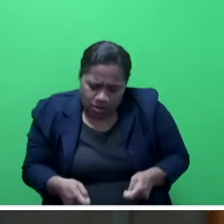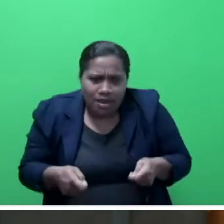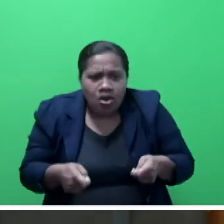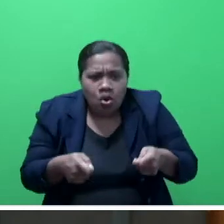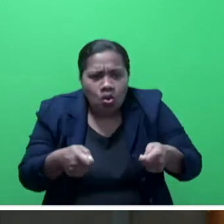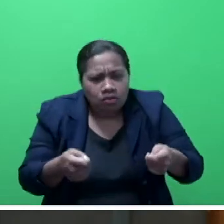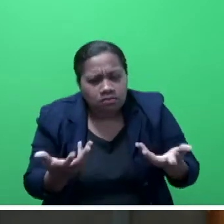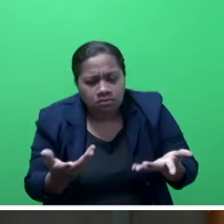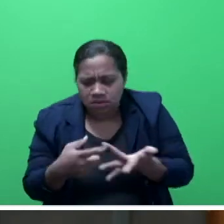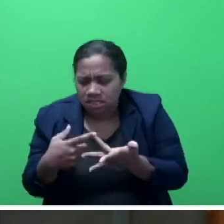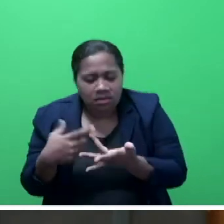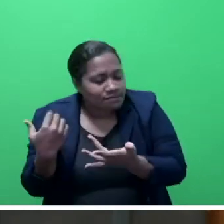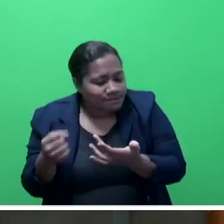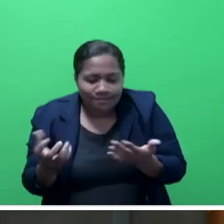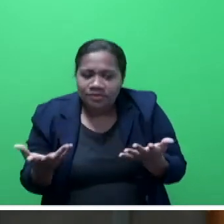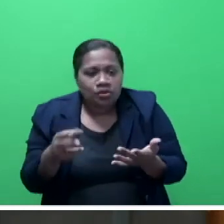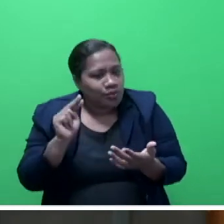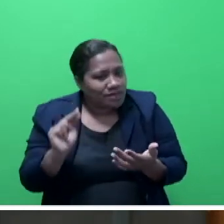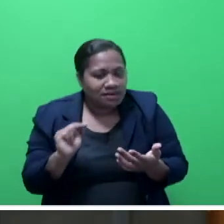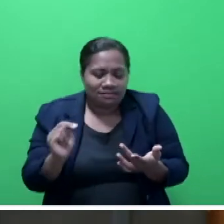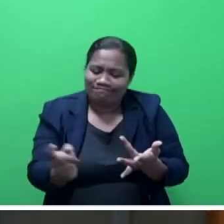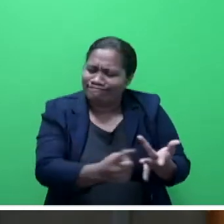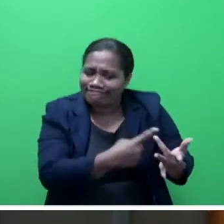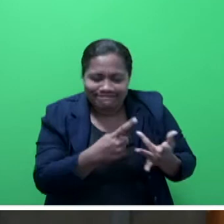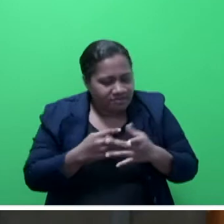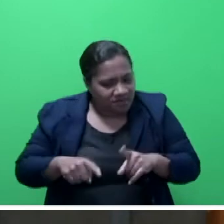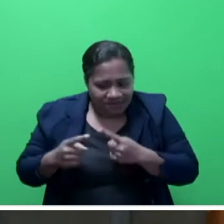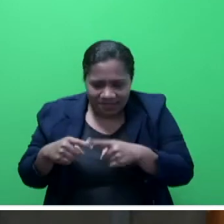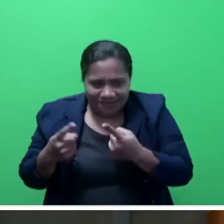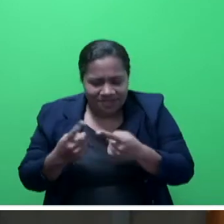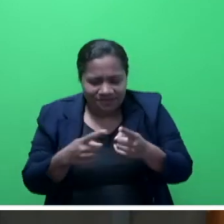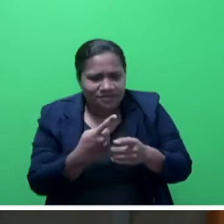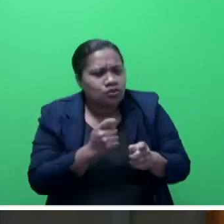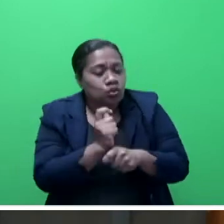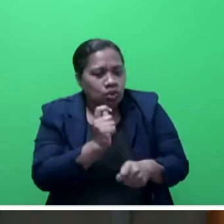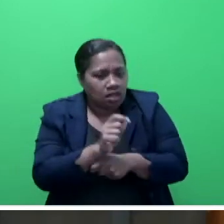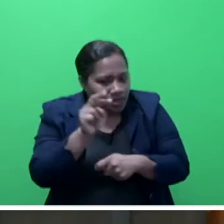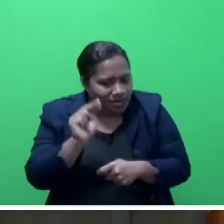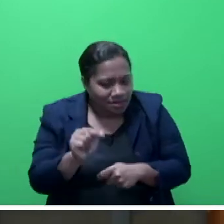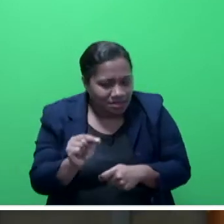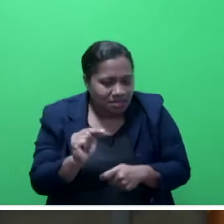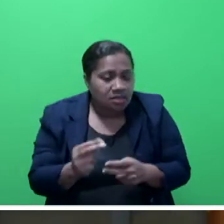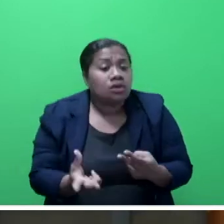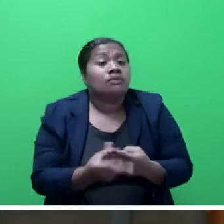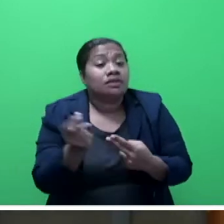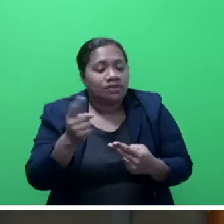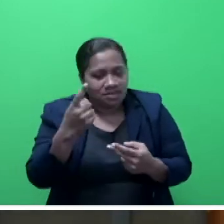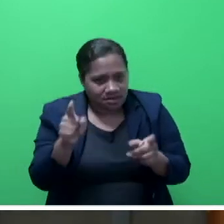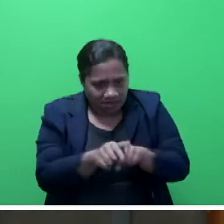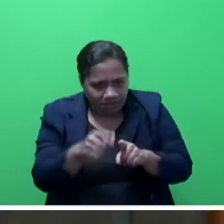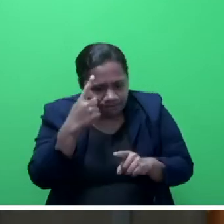Technology tools and equipment are needed, along with local innovations on productivity.